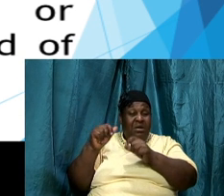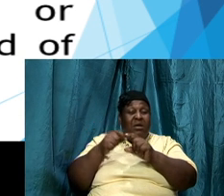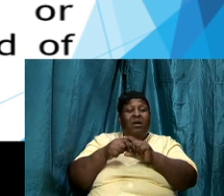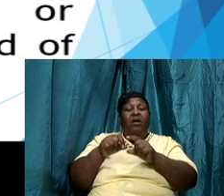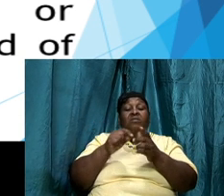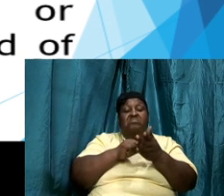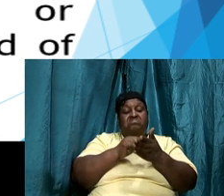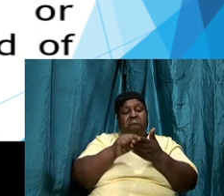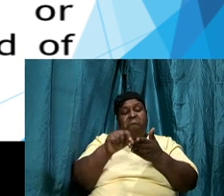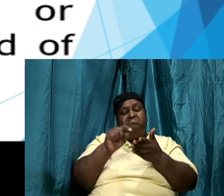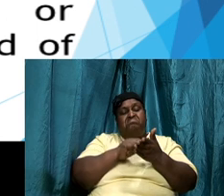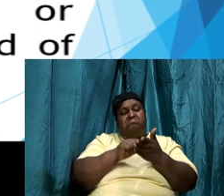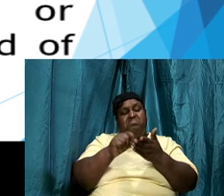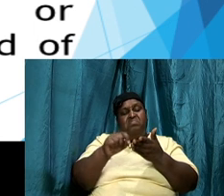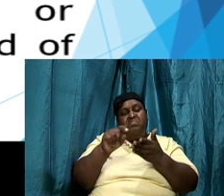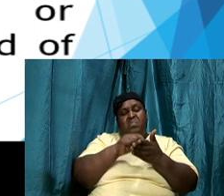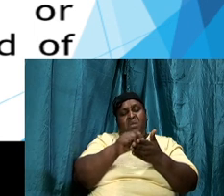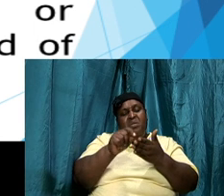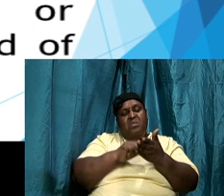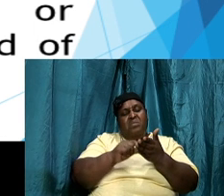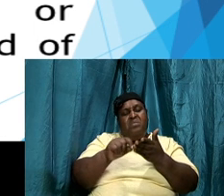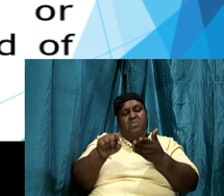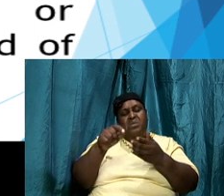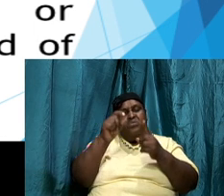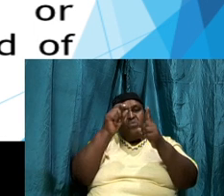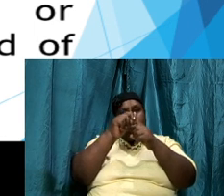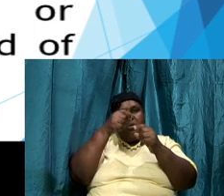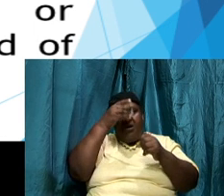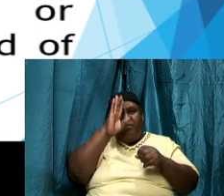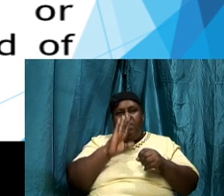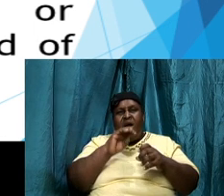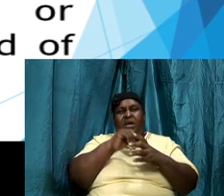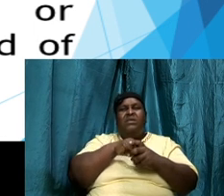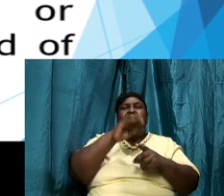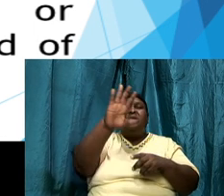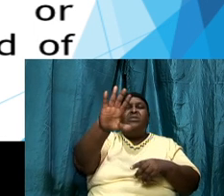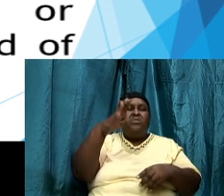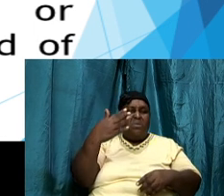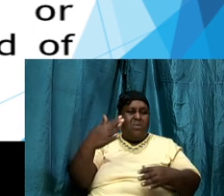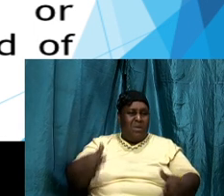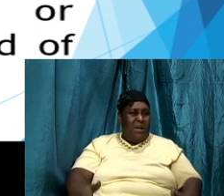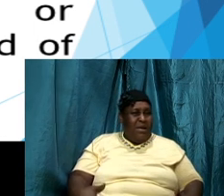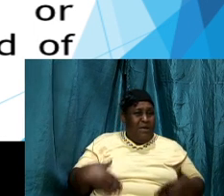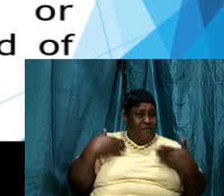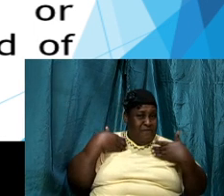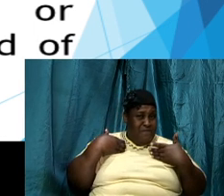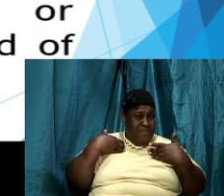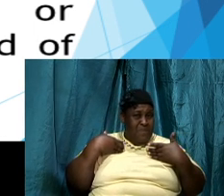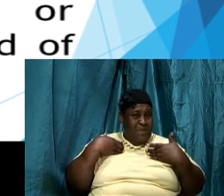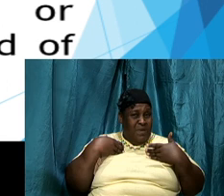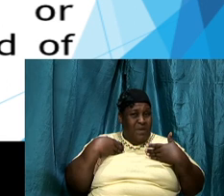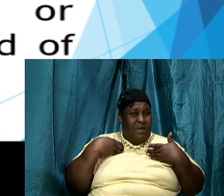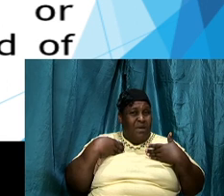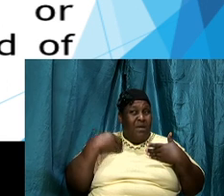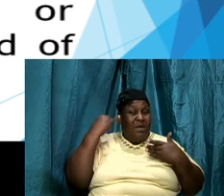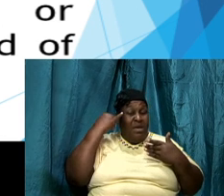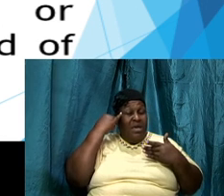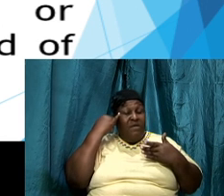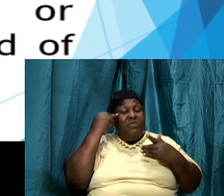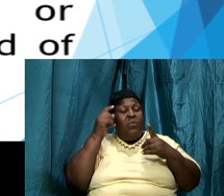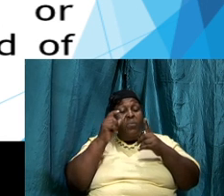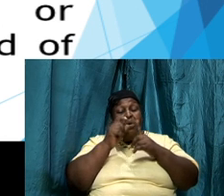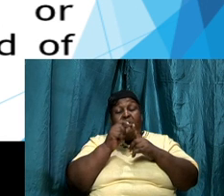word of God in your life if the word